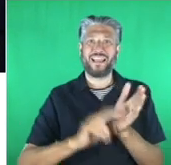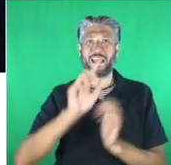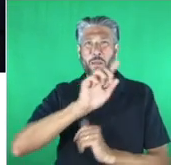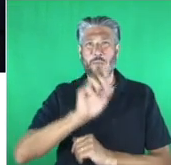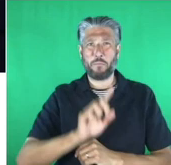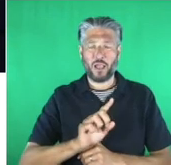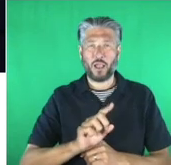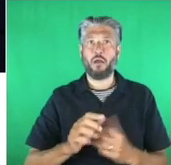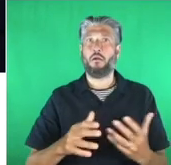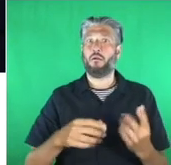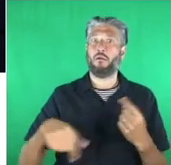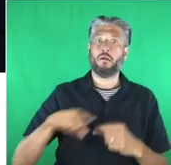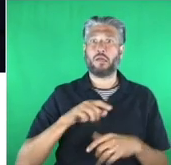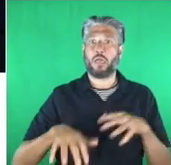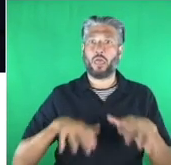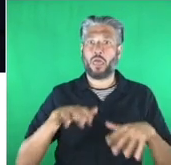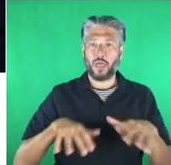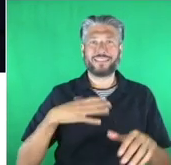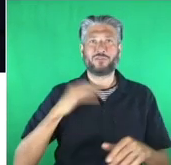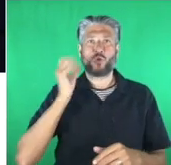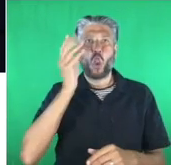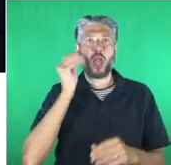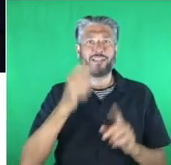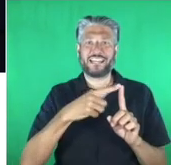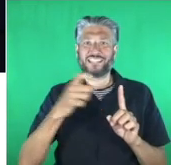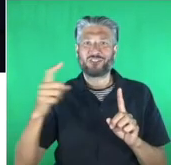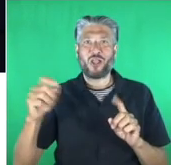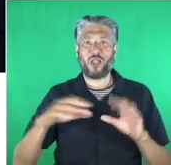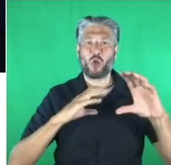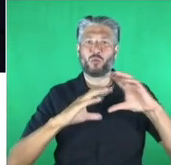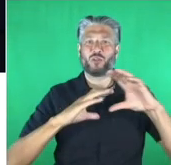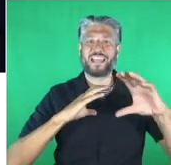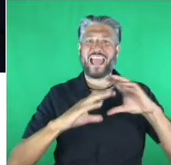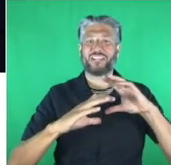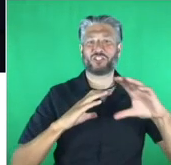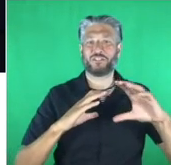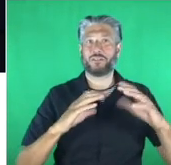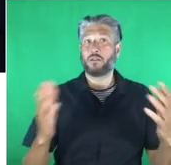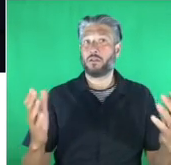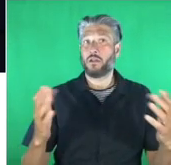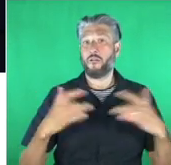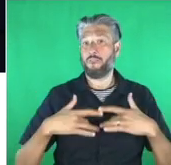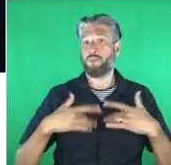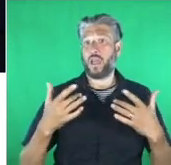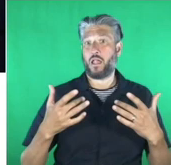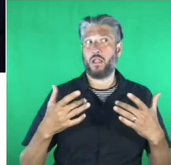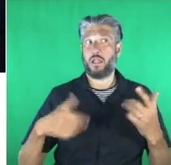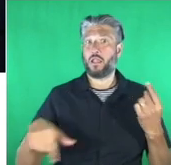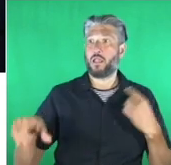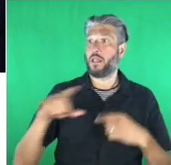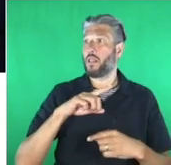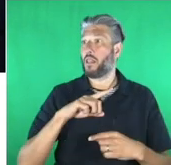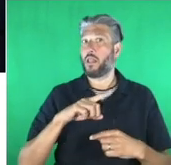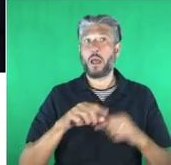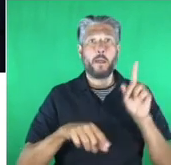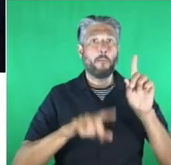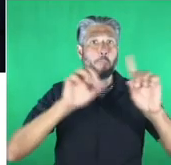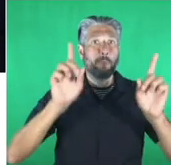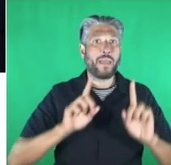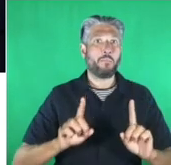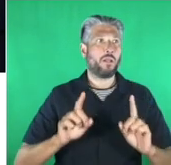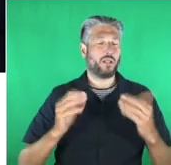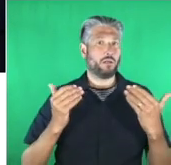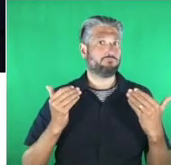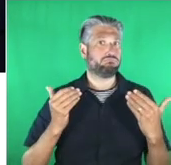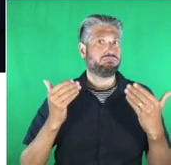Experts are already talking about the human race may have collectively just taken a 10-year leap forward in digital transformation and inclusion